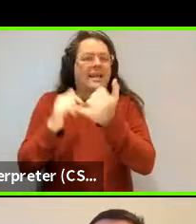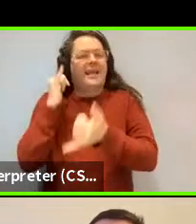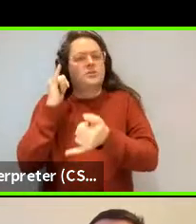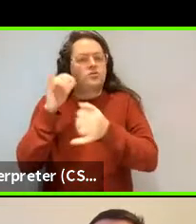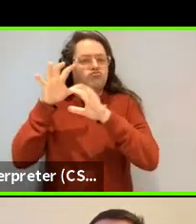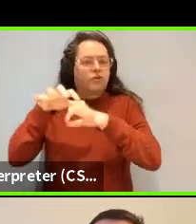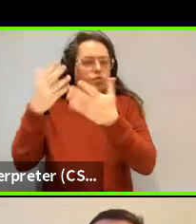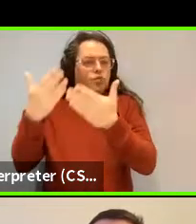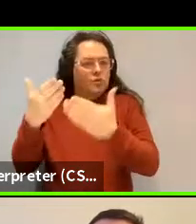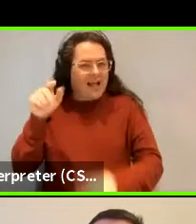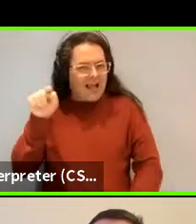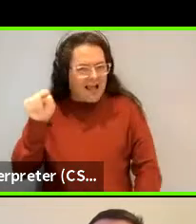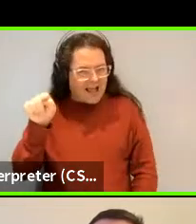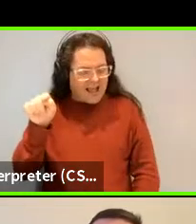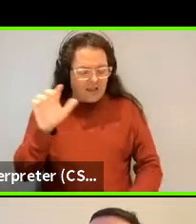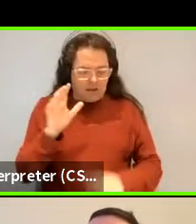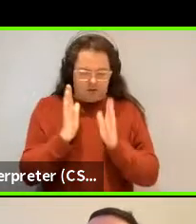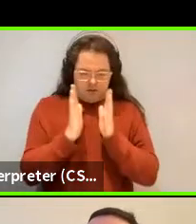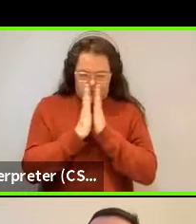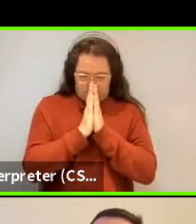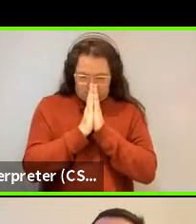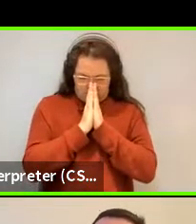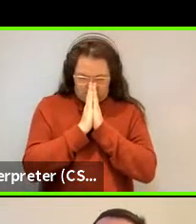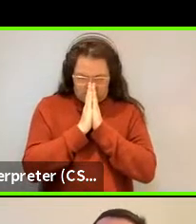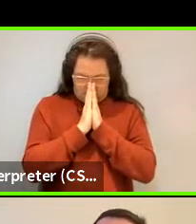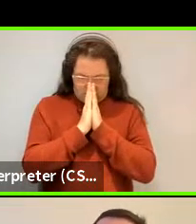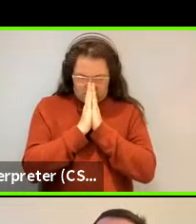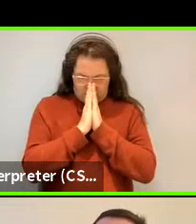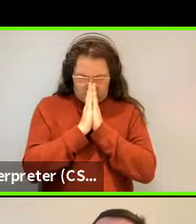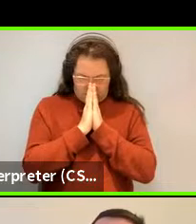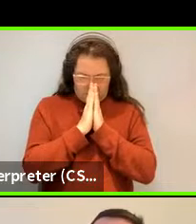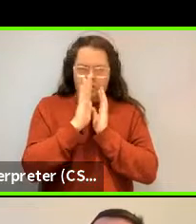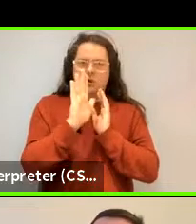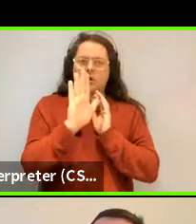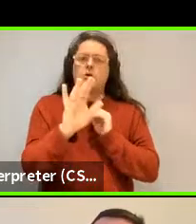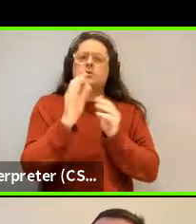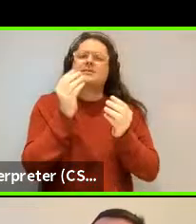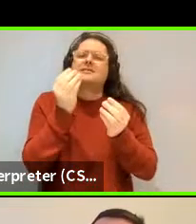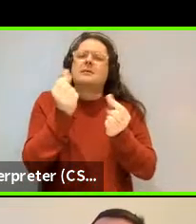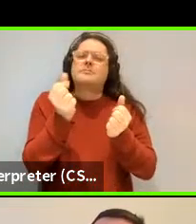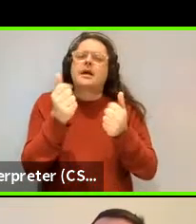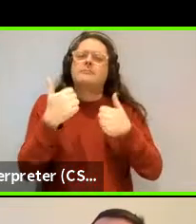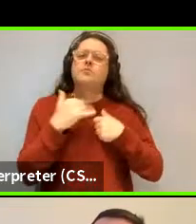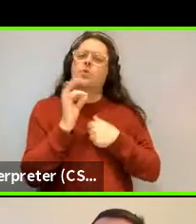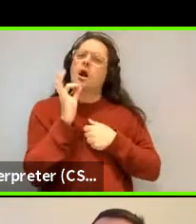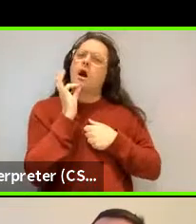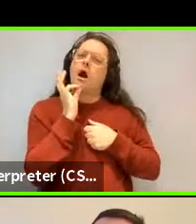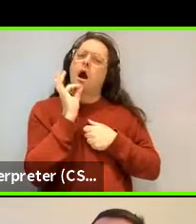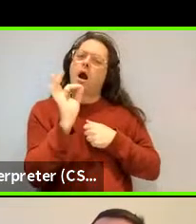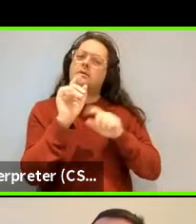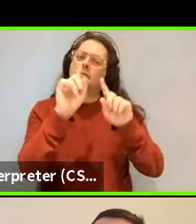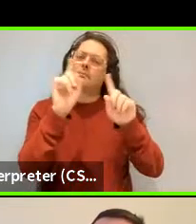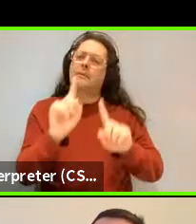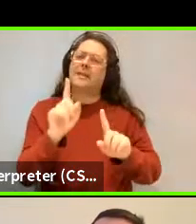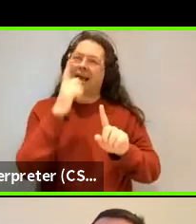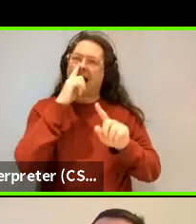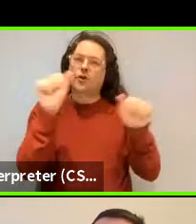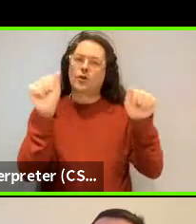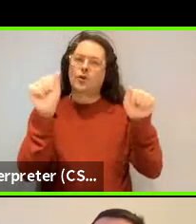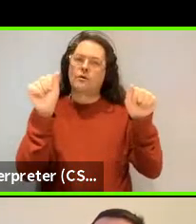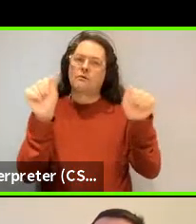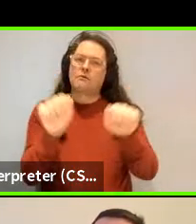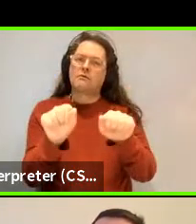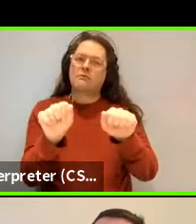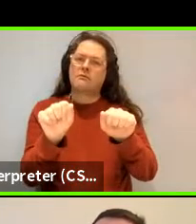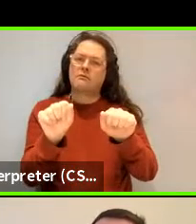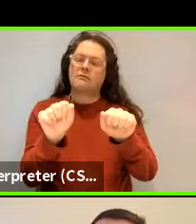That might be the difference, right? Like, so part of, sometimes what we do is we ask people, please paraphrase this. And we find that